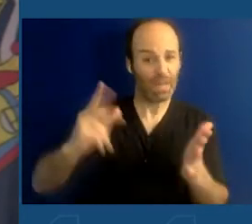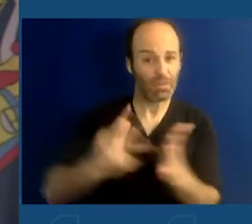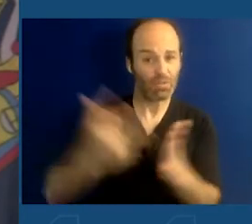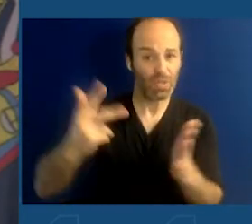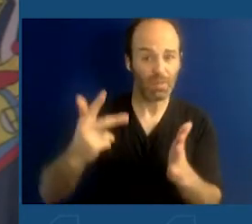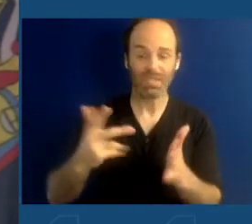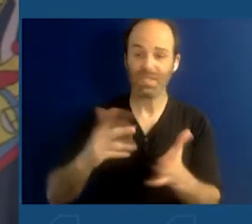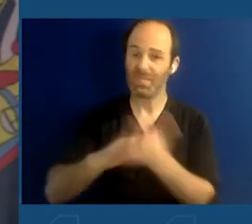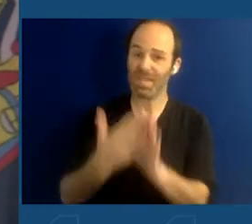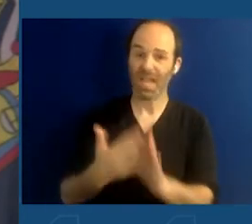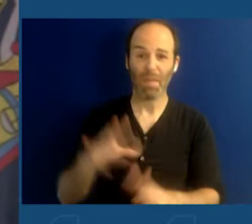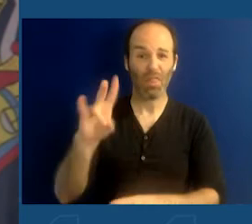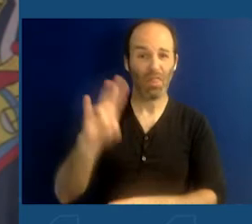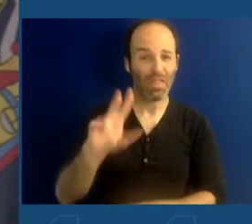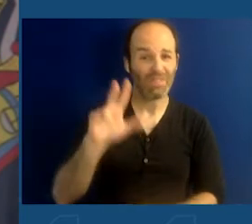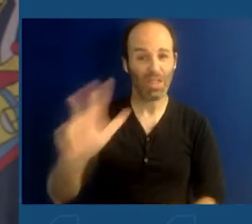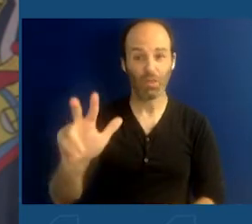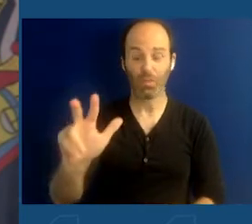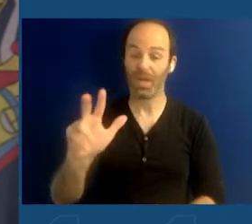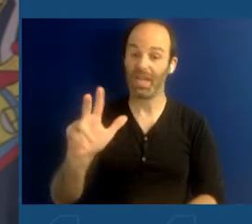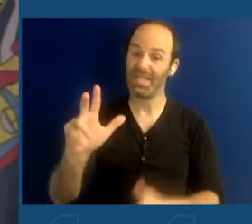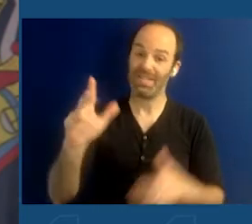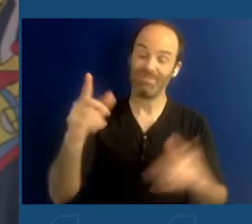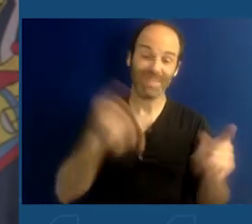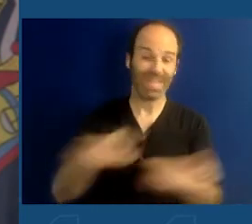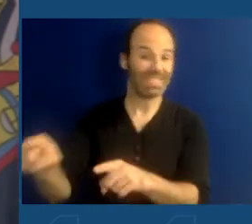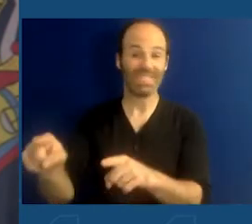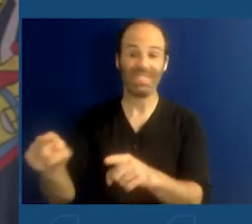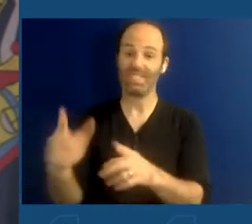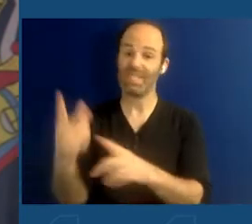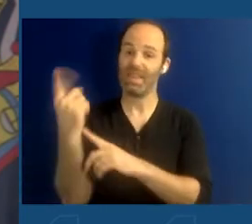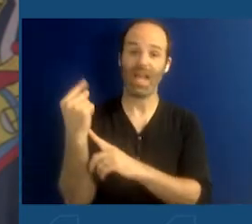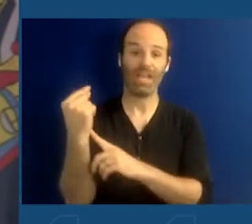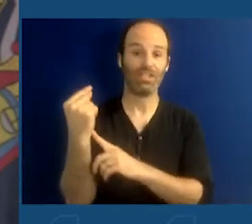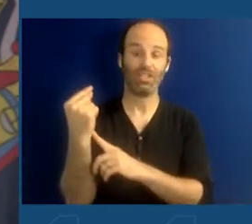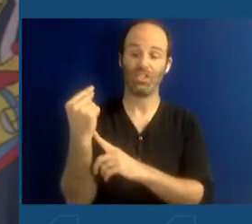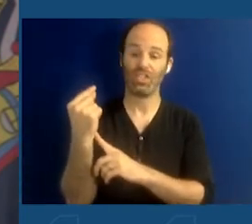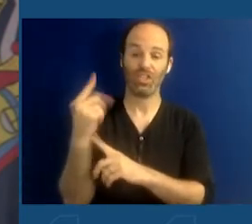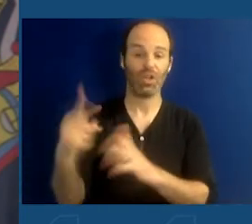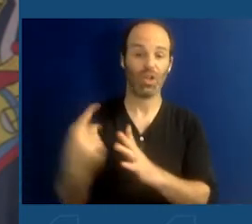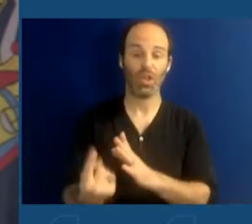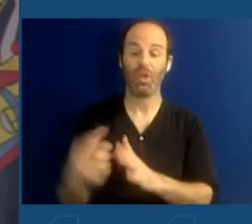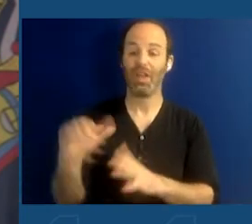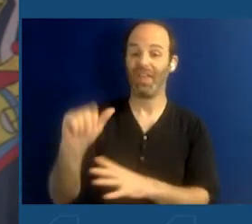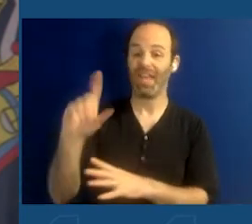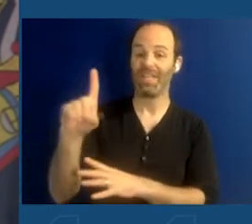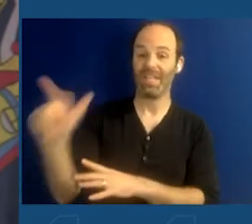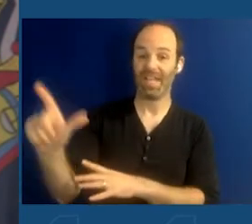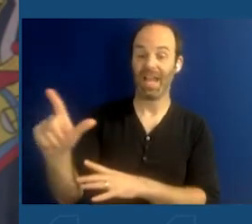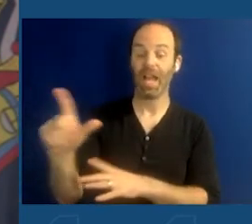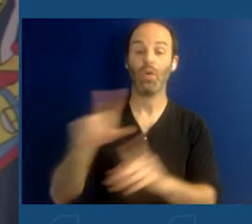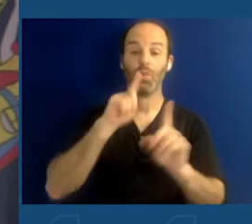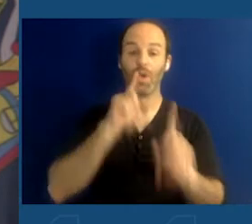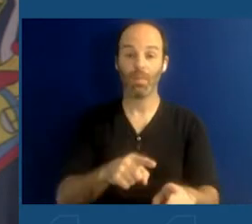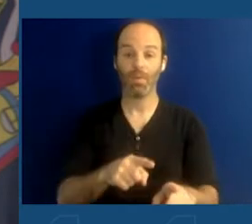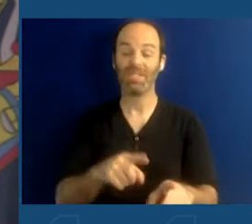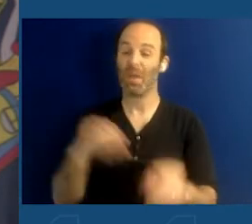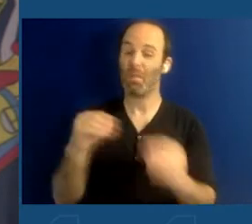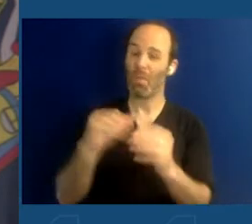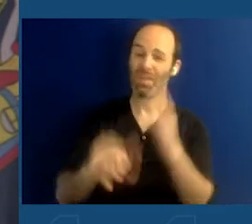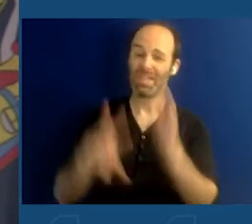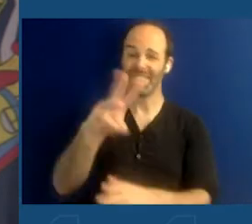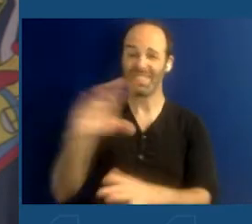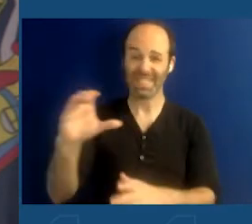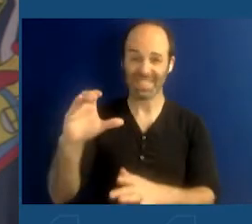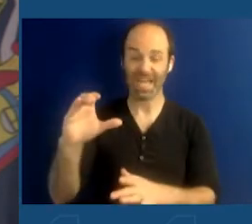73 cases last year alone. And the ADL has reported there's more than 600 extremist incidents in New York State just last year,